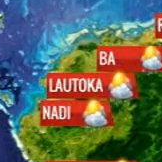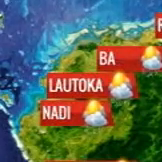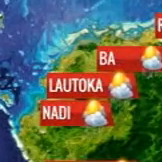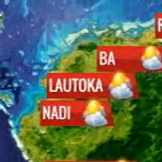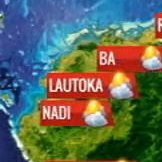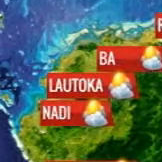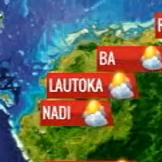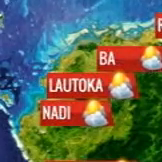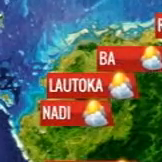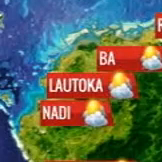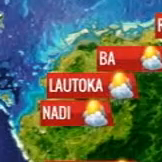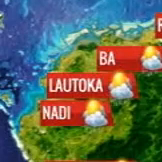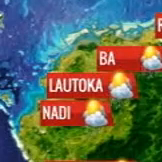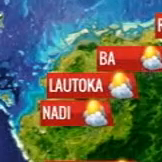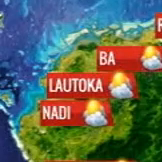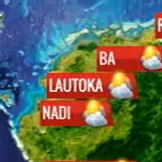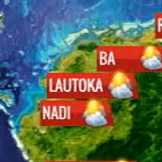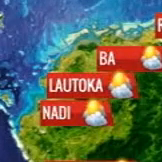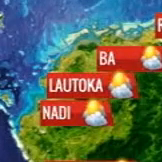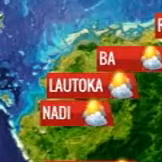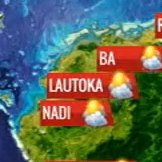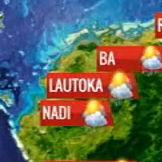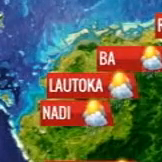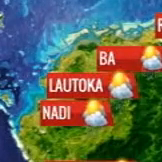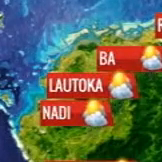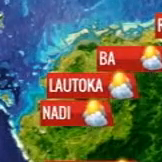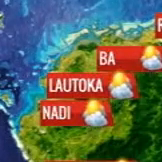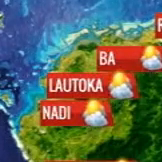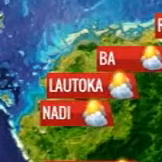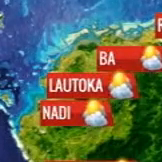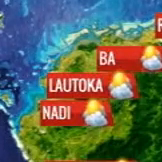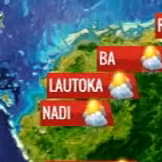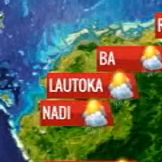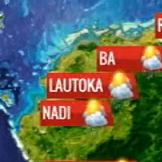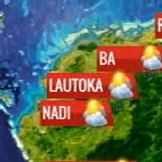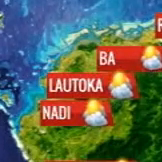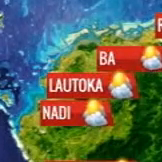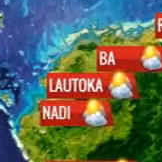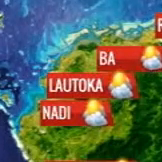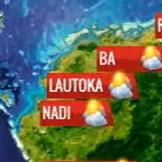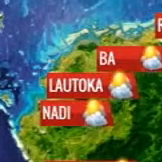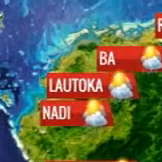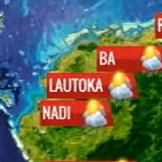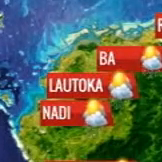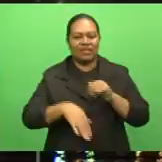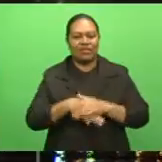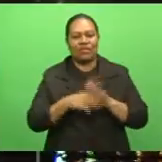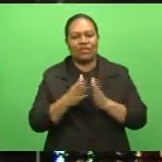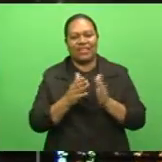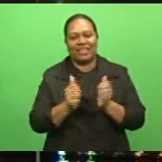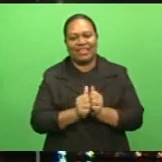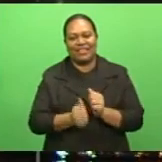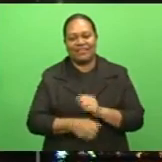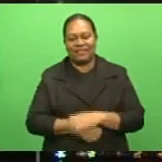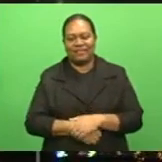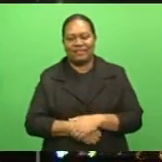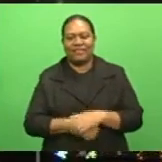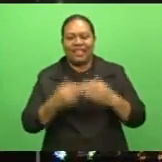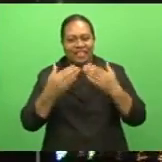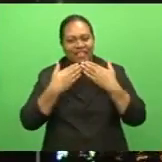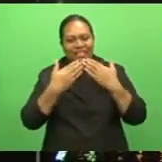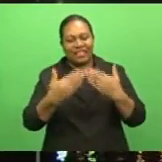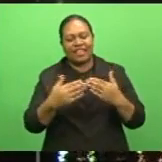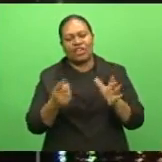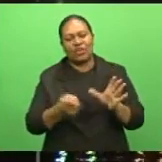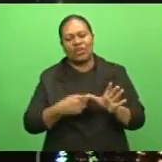good one. That's all the weather news from my end. Have a wonderful weekend. It's back to Jaggi. Thanks so much for that, Angie. In